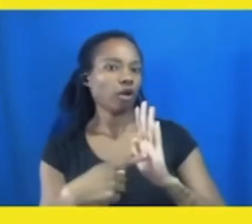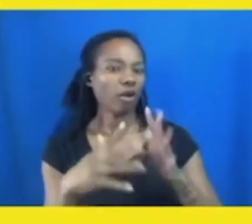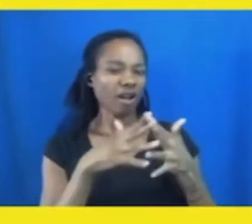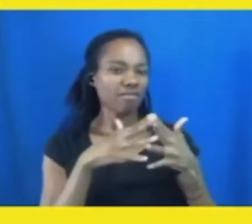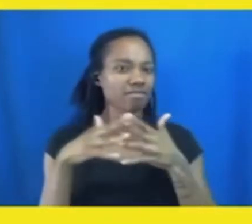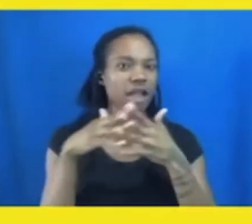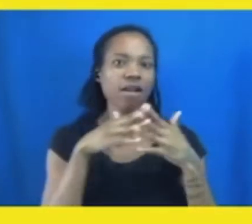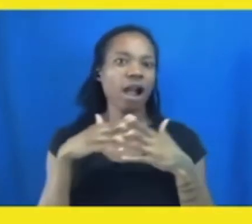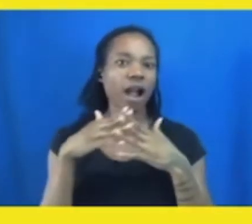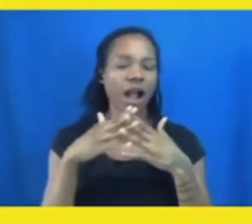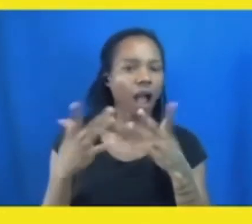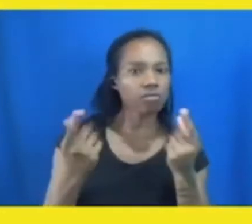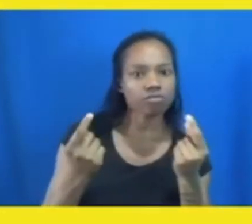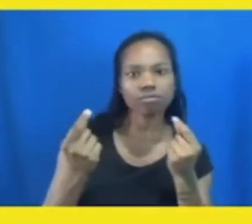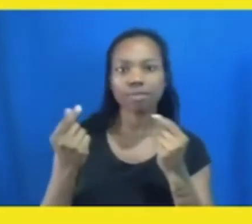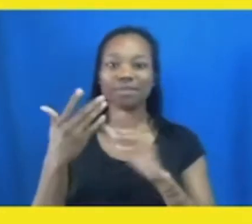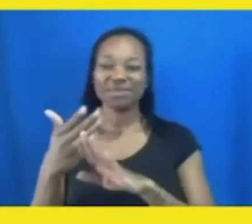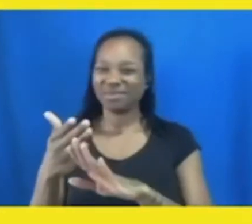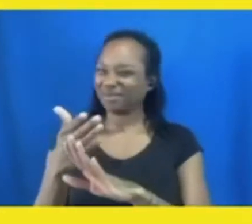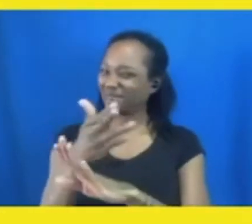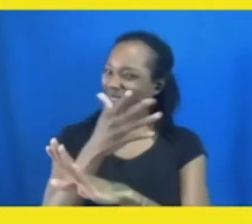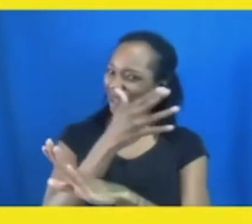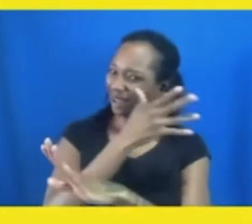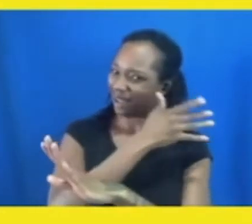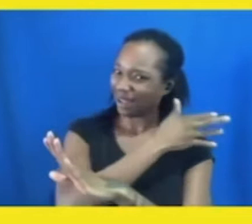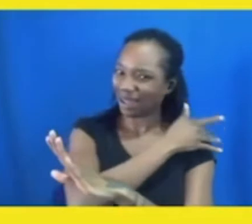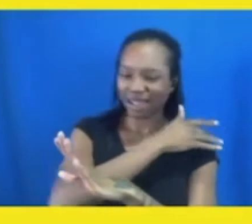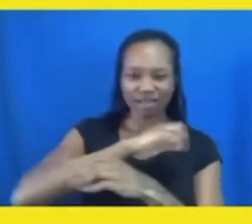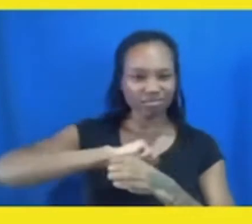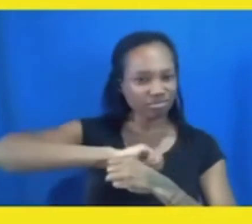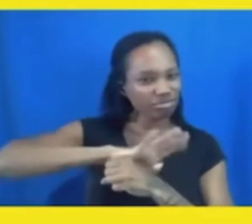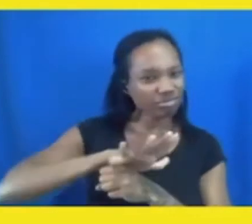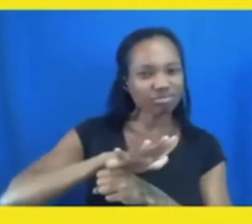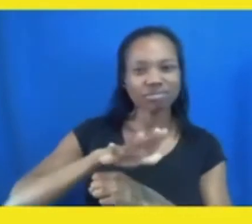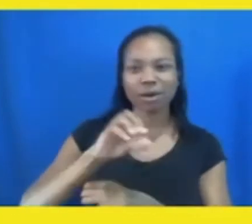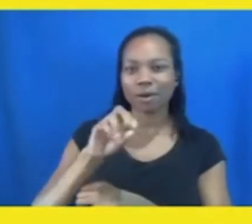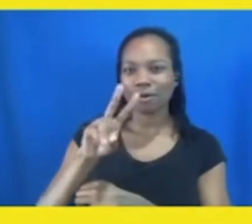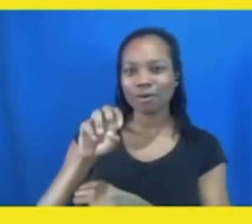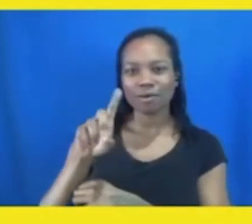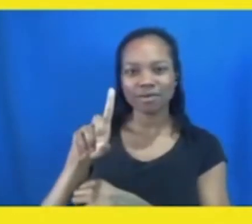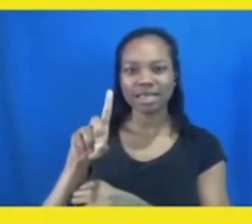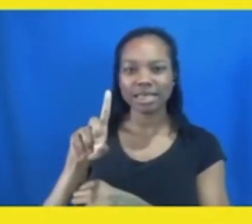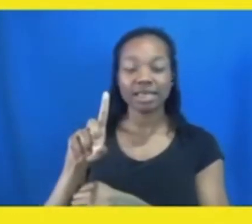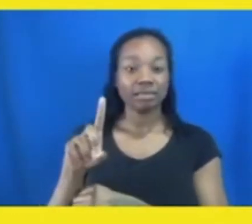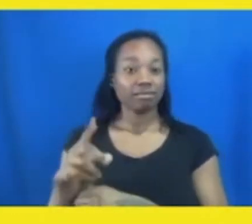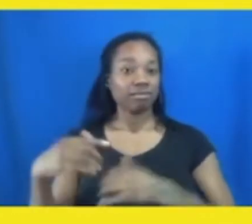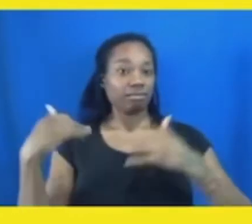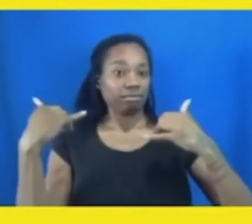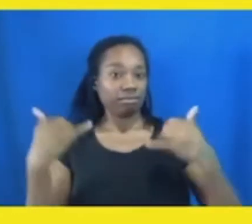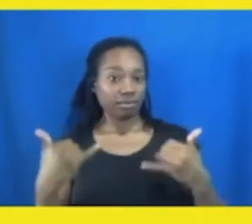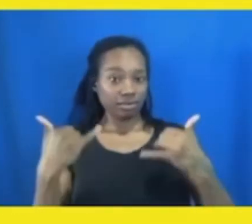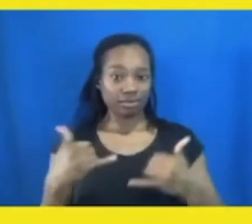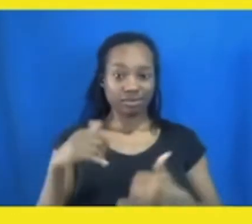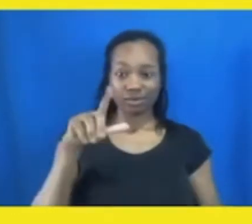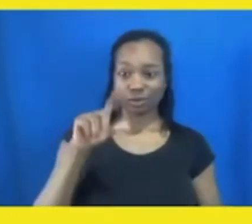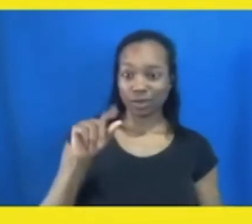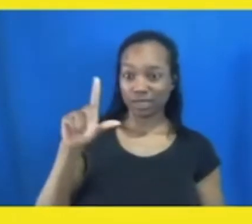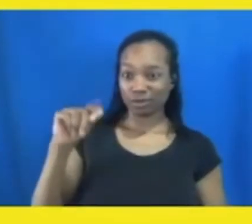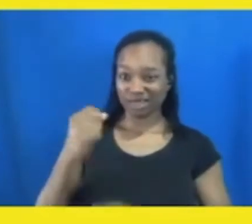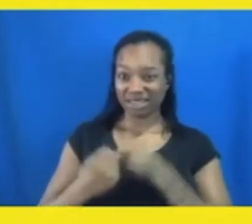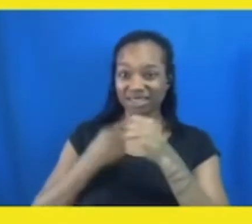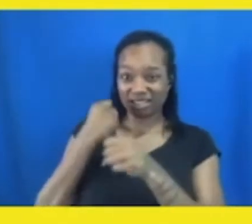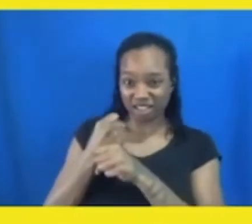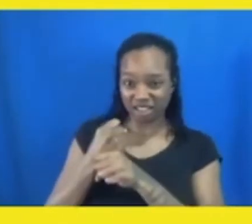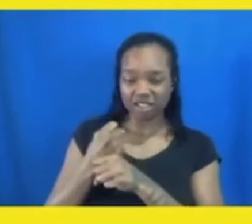the coronavirus impacted our nation. And now here we are in 2020, having to deal with all of those issues